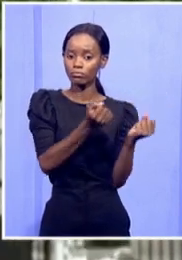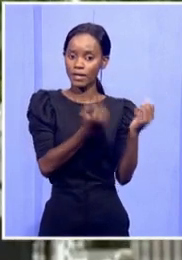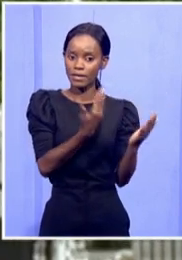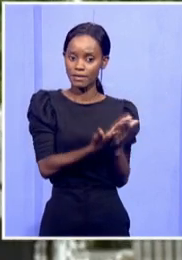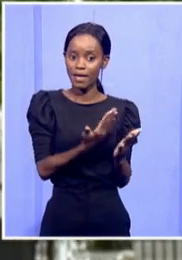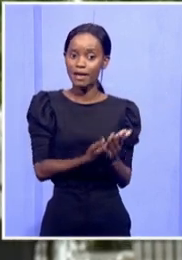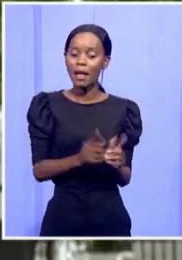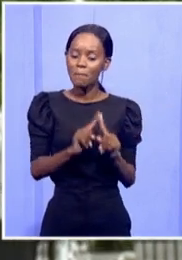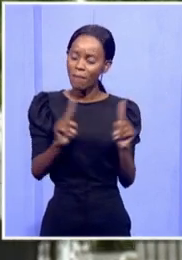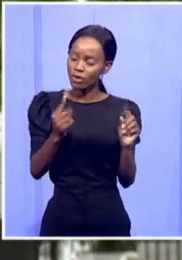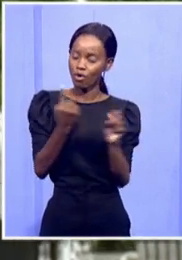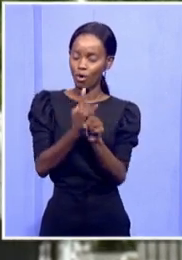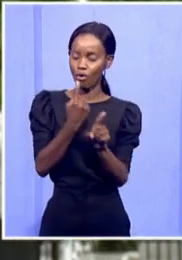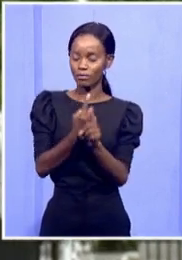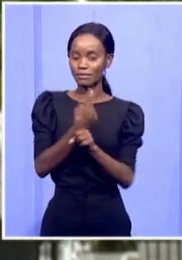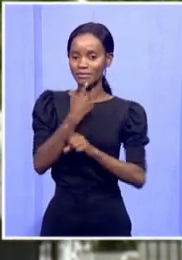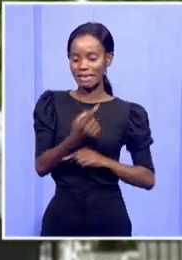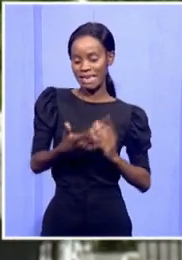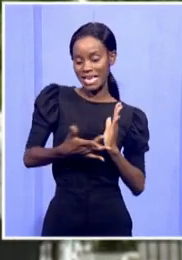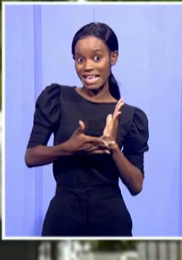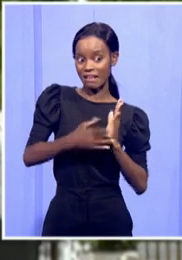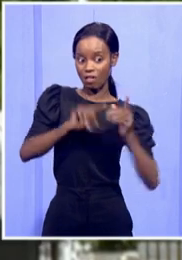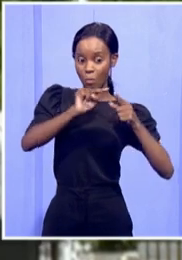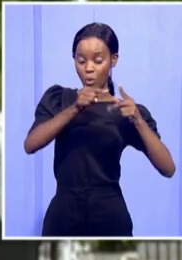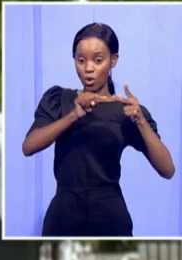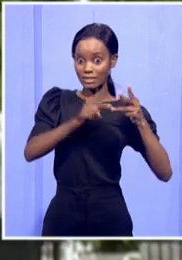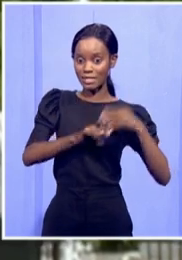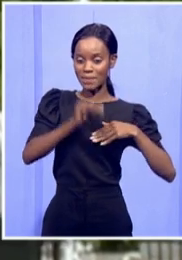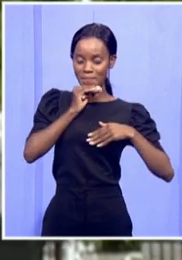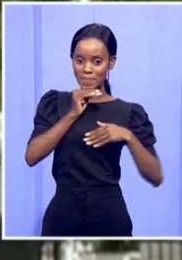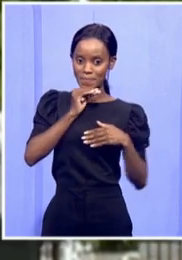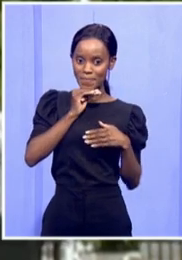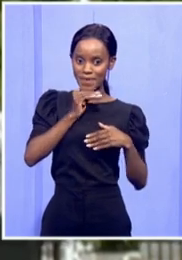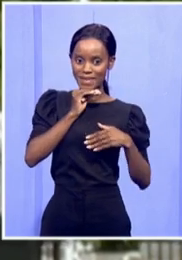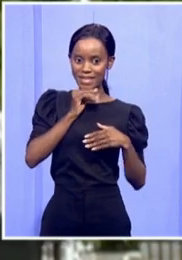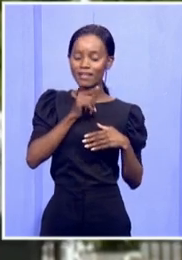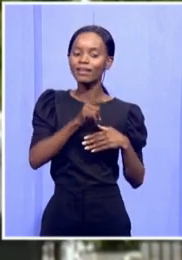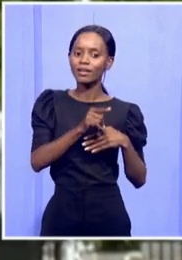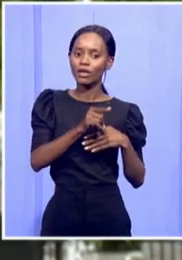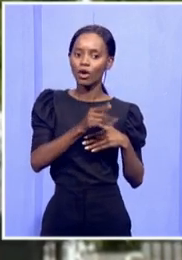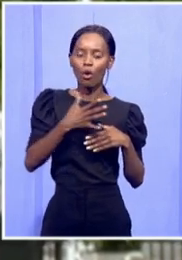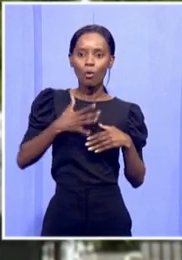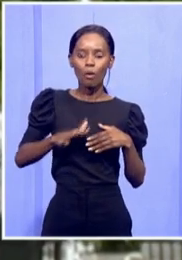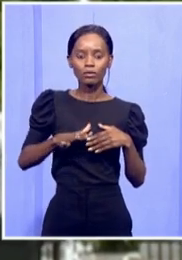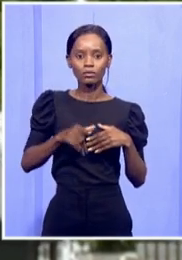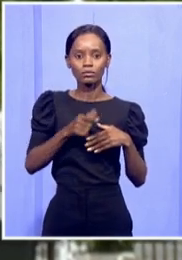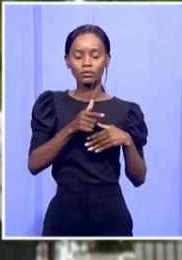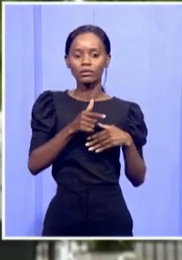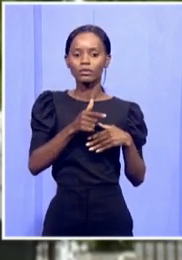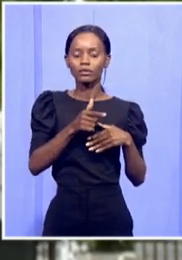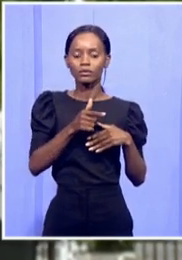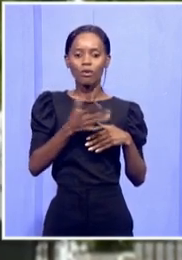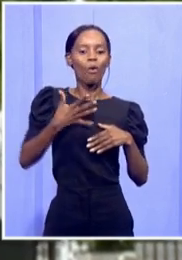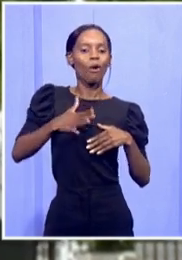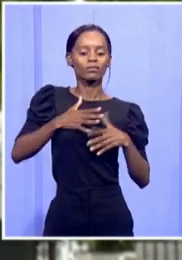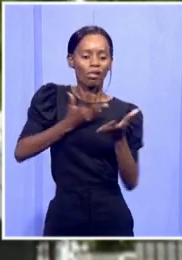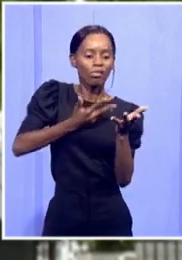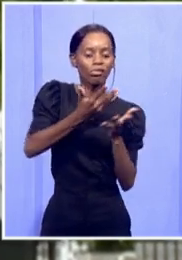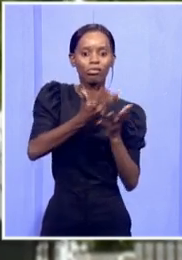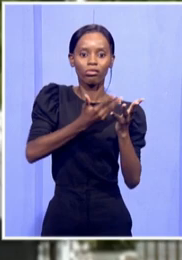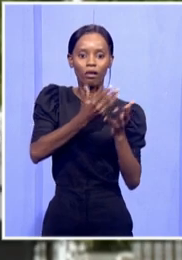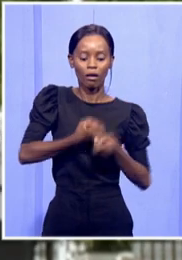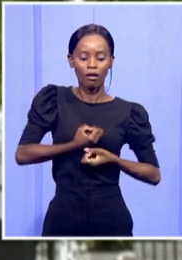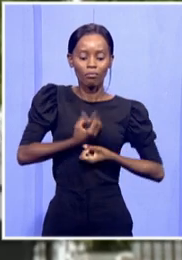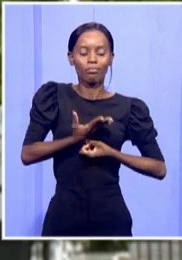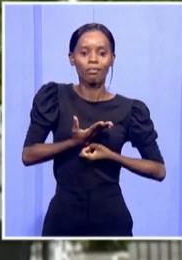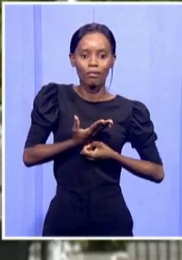technical points, you want to avoid the argument about the merit of the case. In my mind, there's no